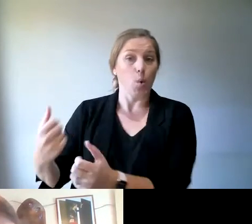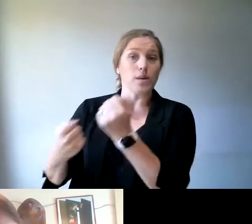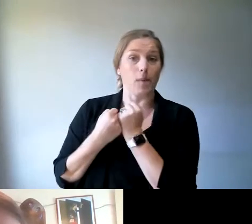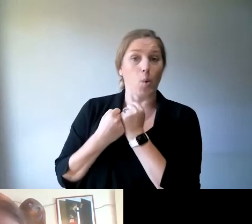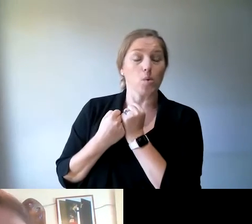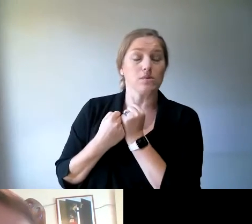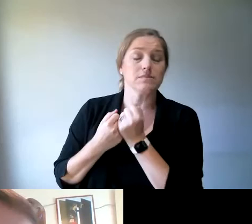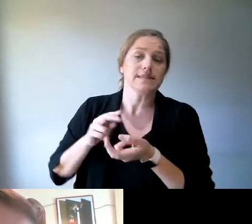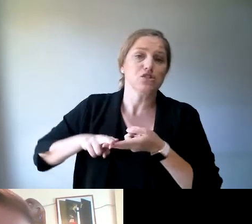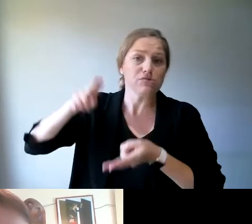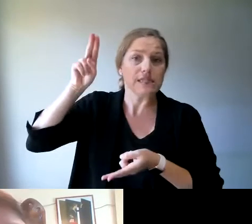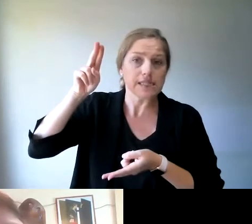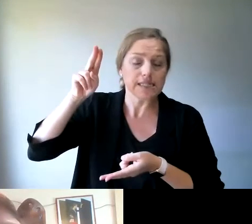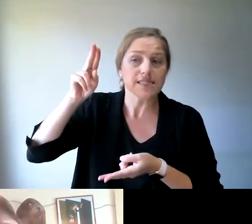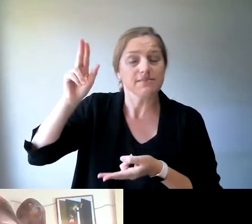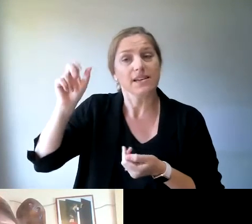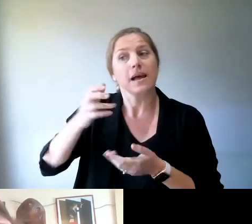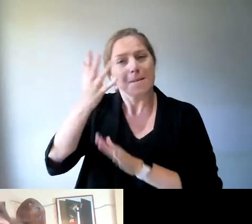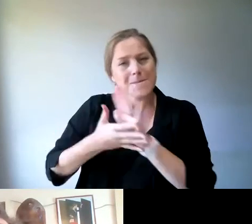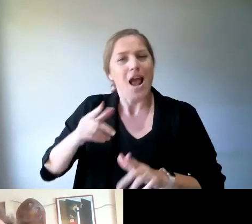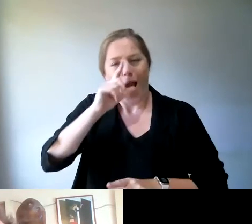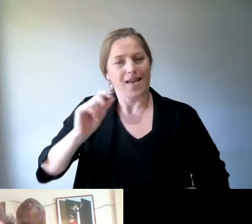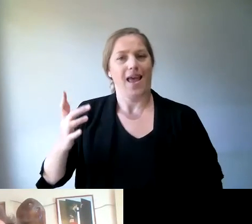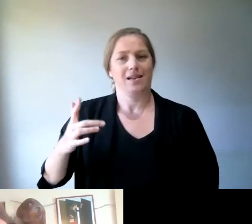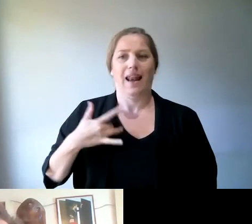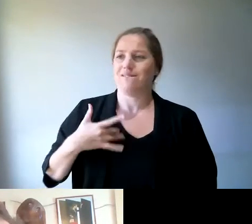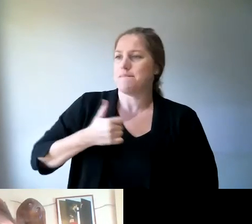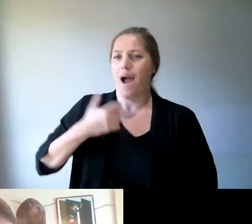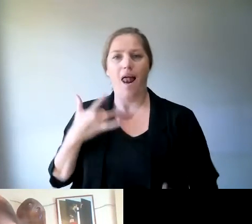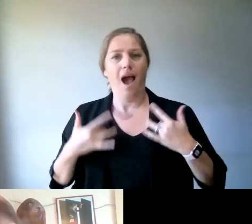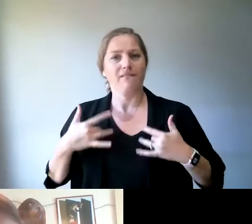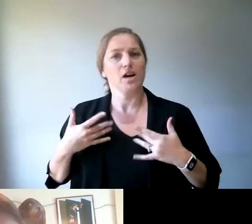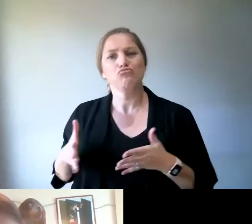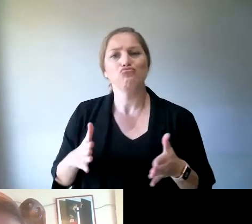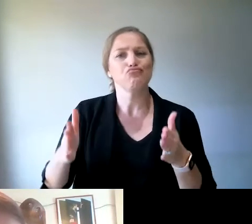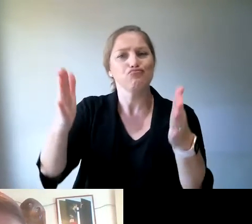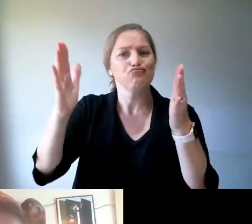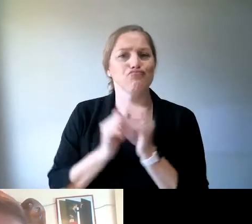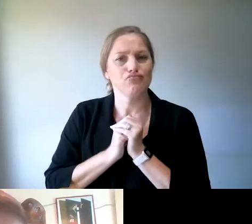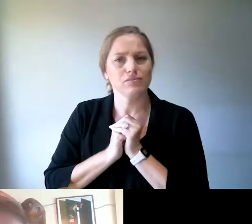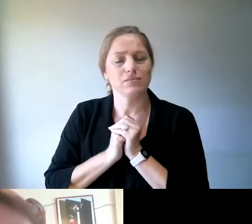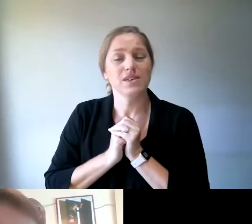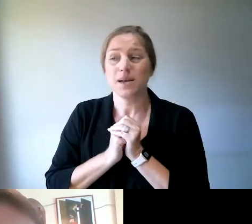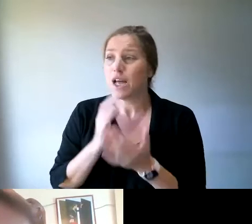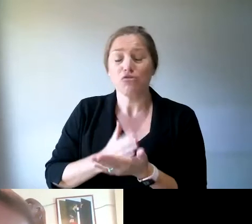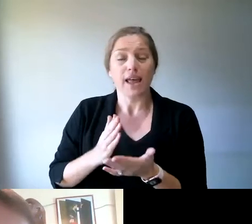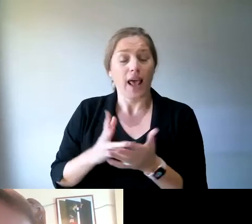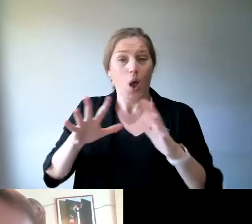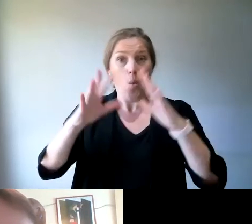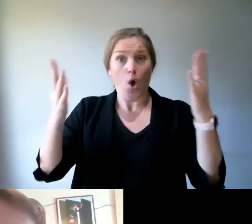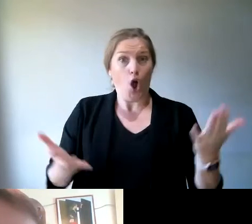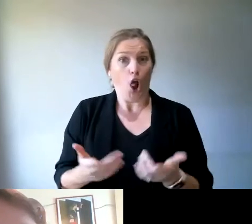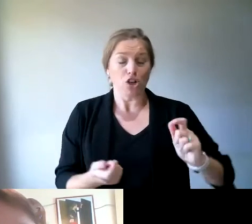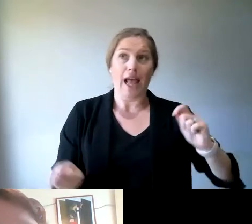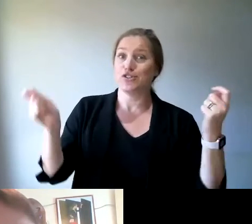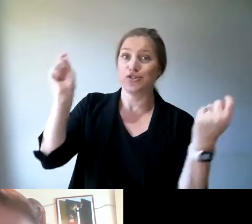hydrotherapy and live the life I want. And I guess, you know, for me, it's been a world-changing thing because, as I said,